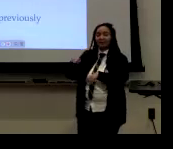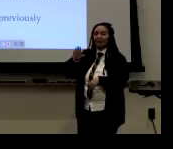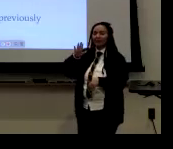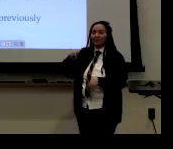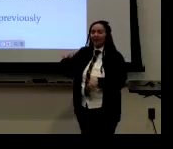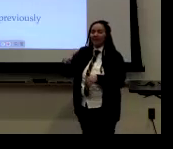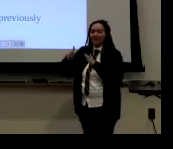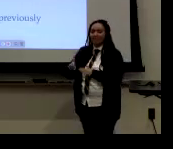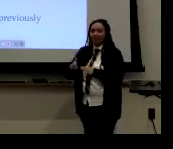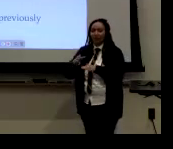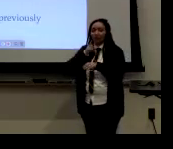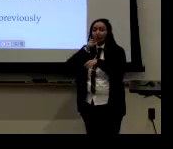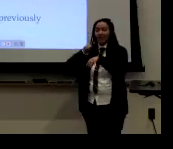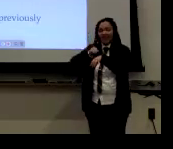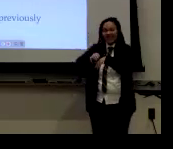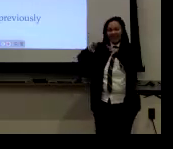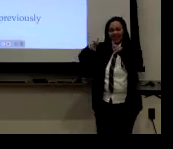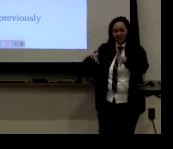And it was just one video.